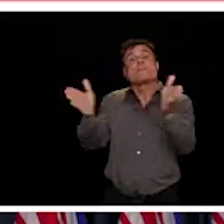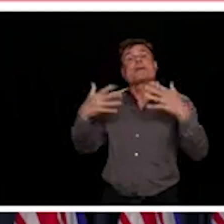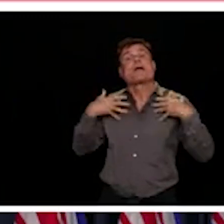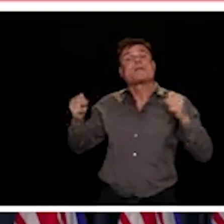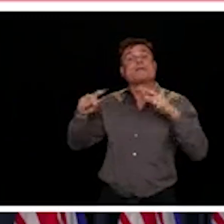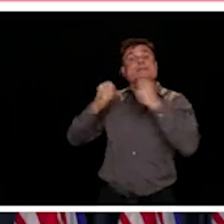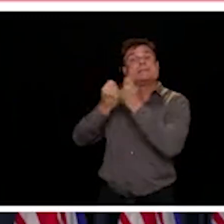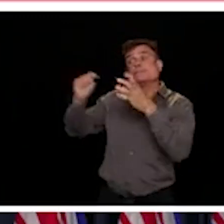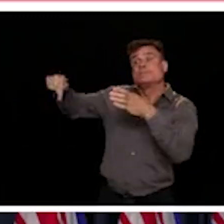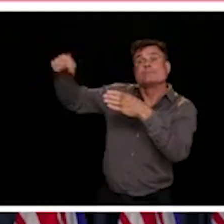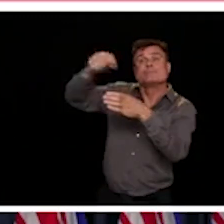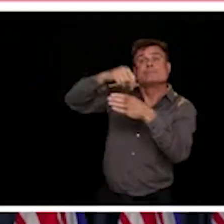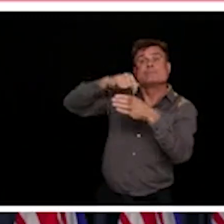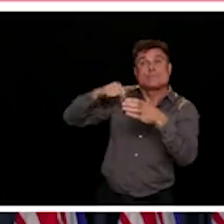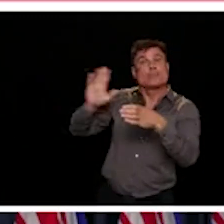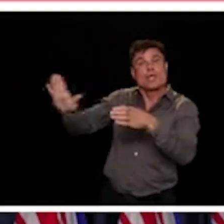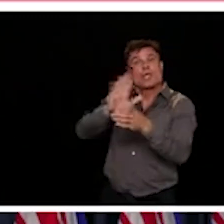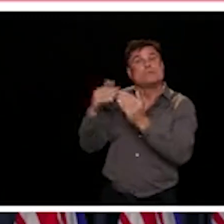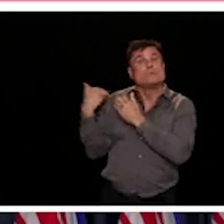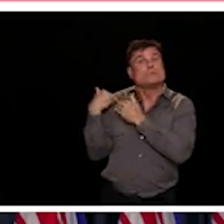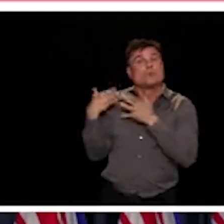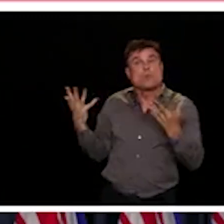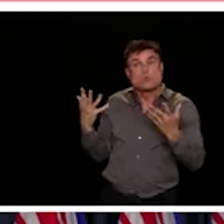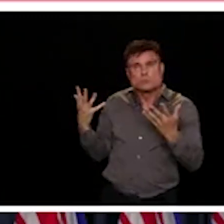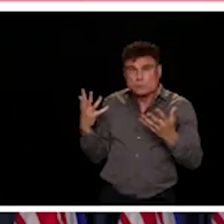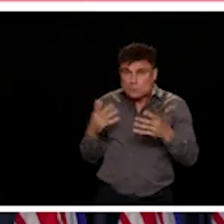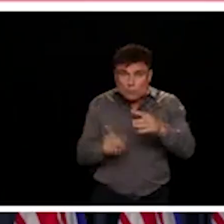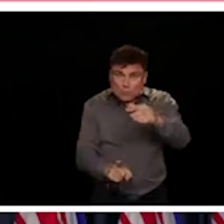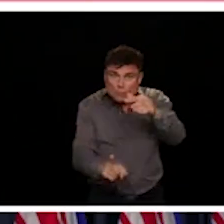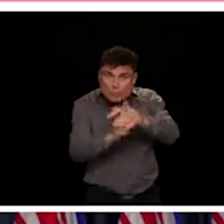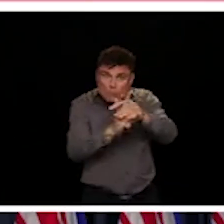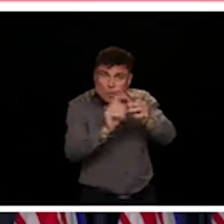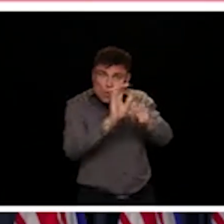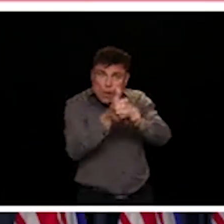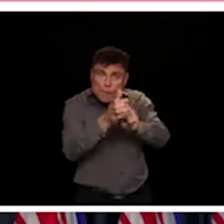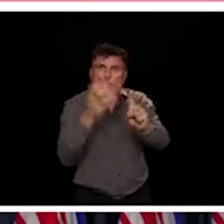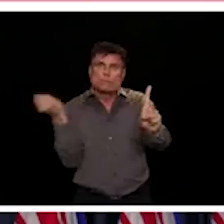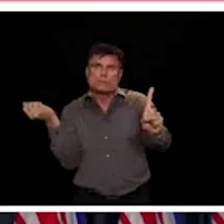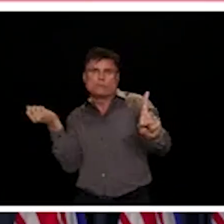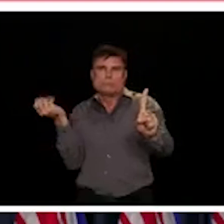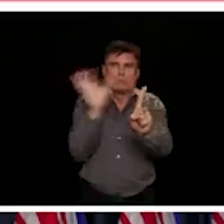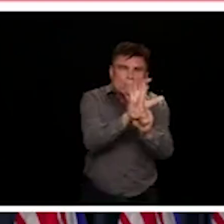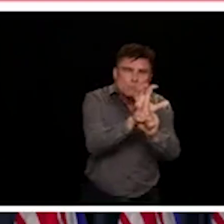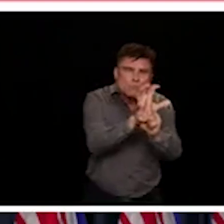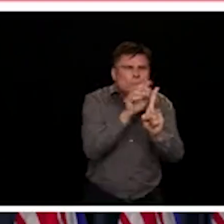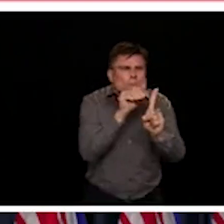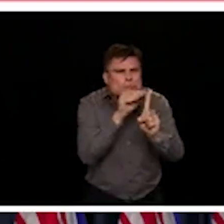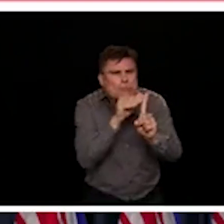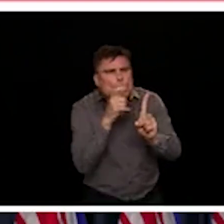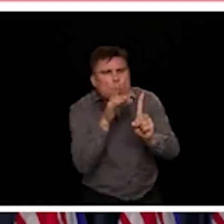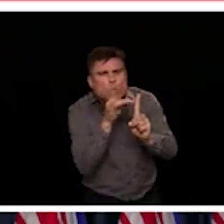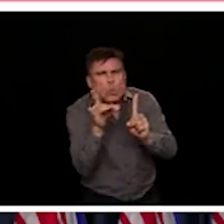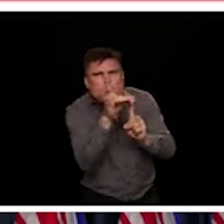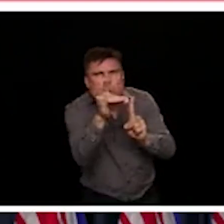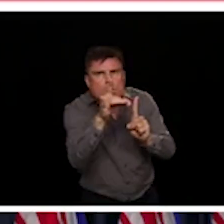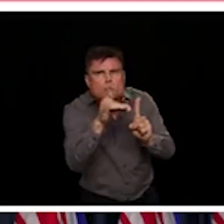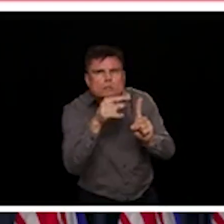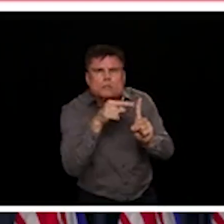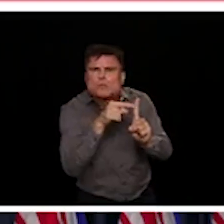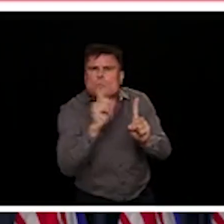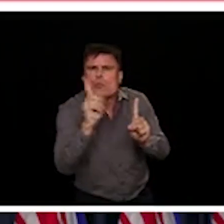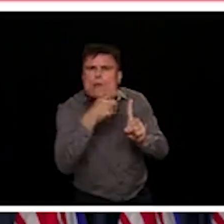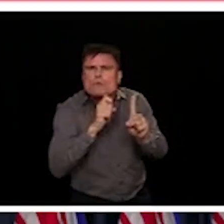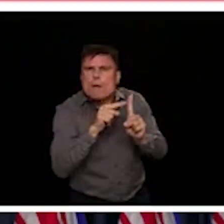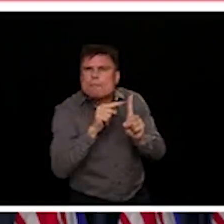can connect it with anybody who may be at risk because they've been exposed. And as we know, there's nothing we can do right now to